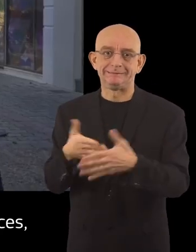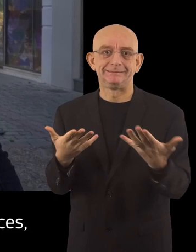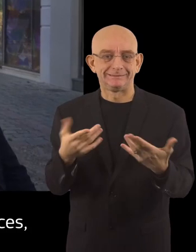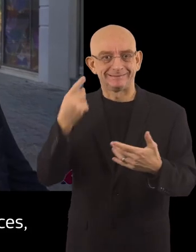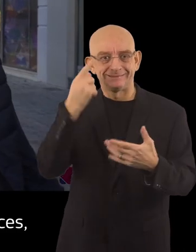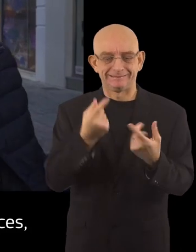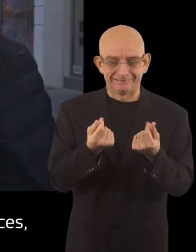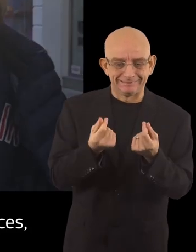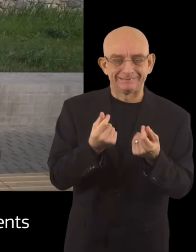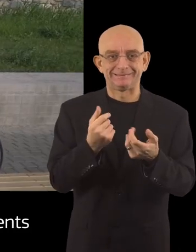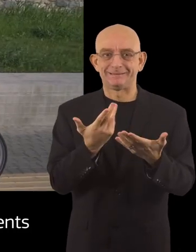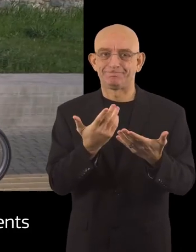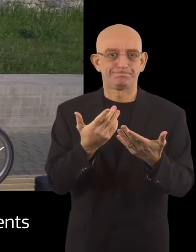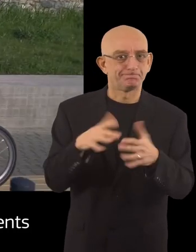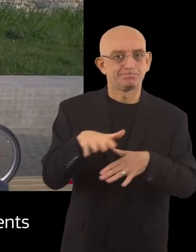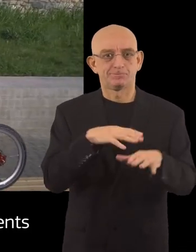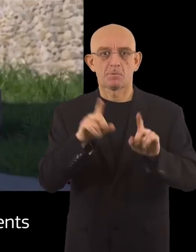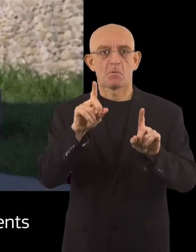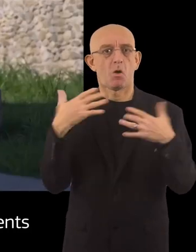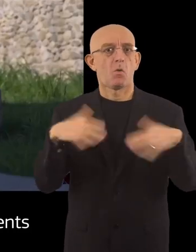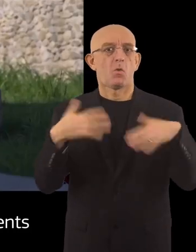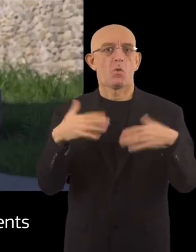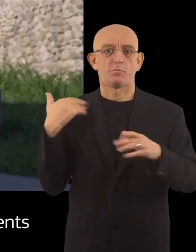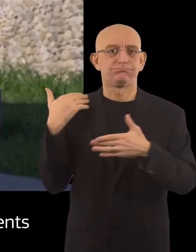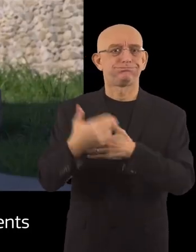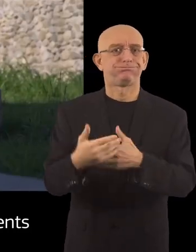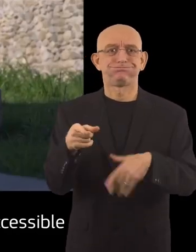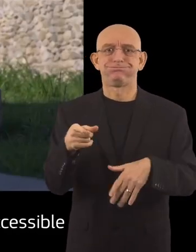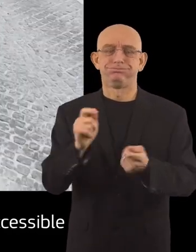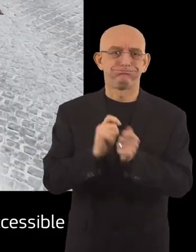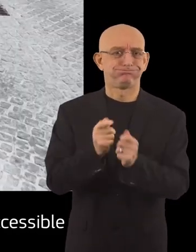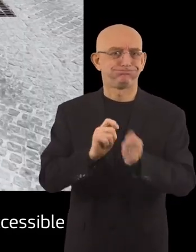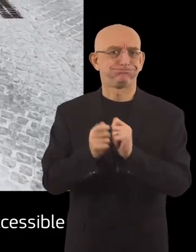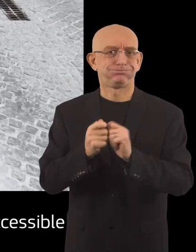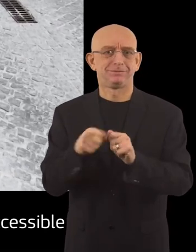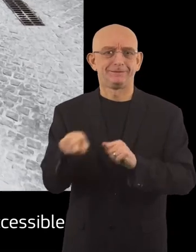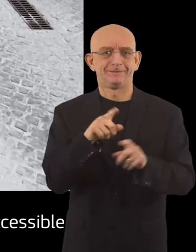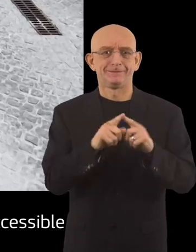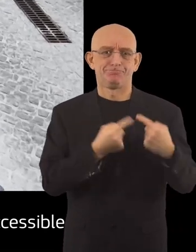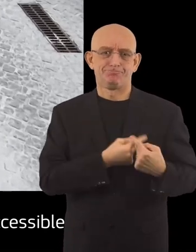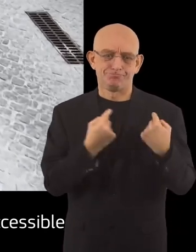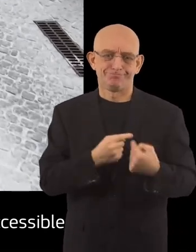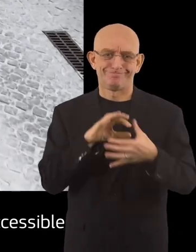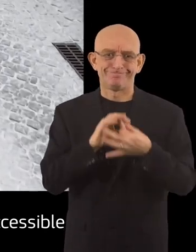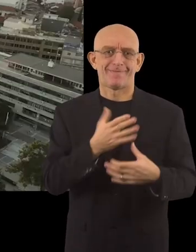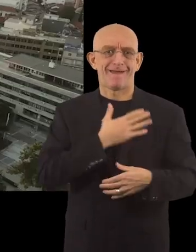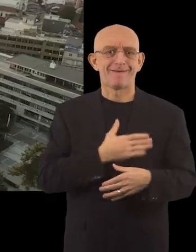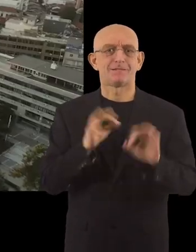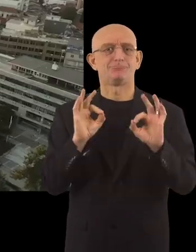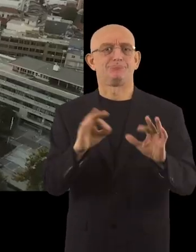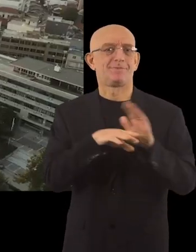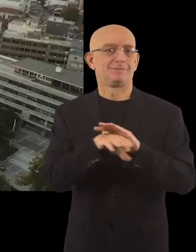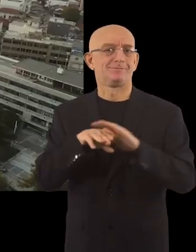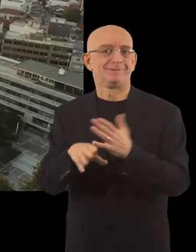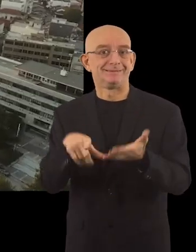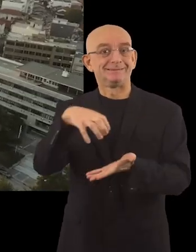limited financial resources, Comatini has made significant improvements and shown great commitment to becoming accessible. To achieve